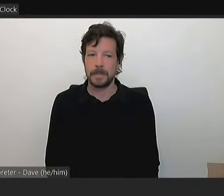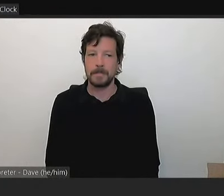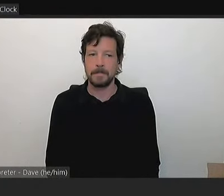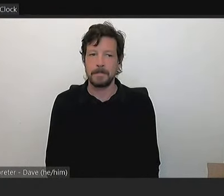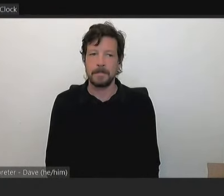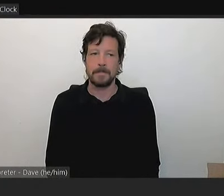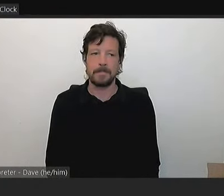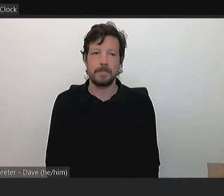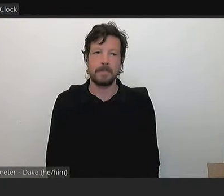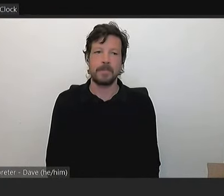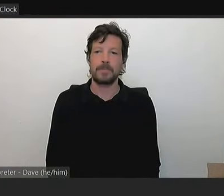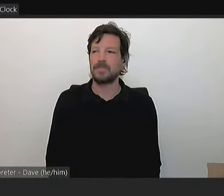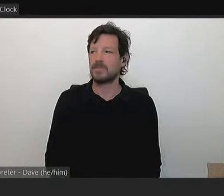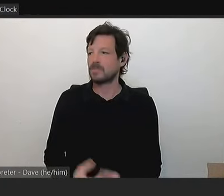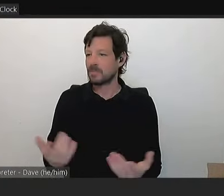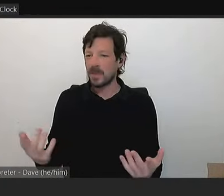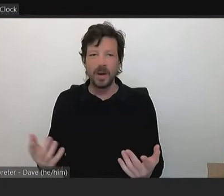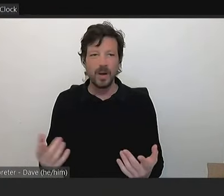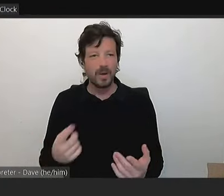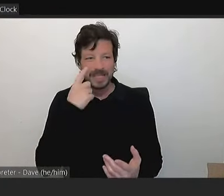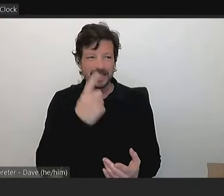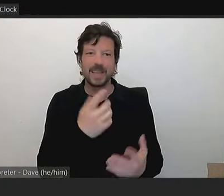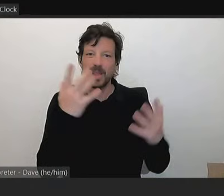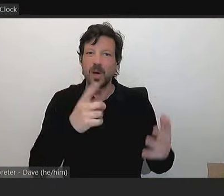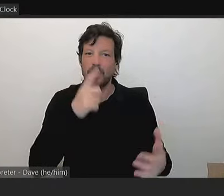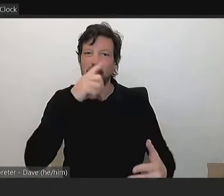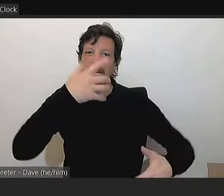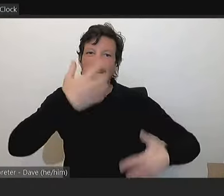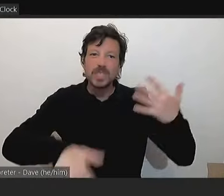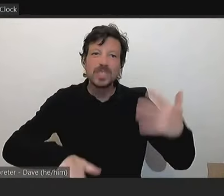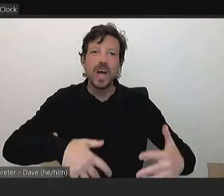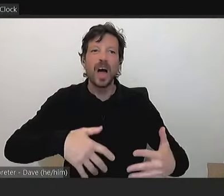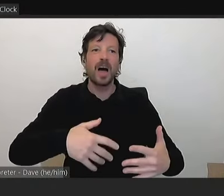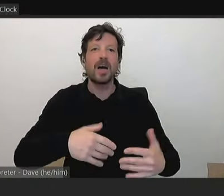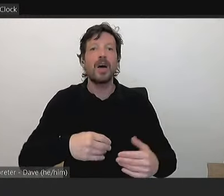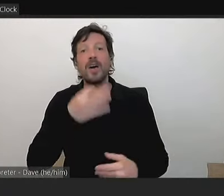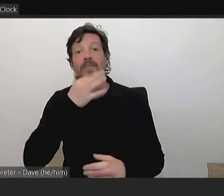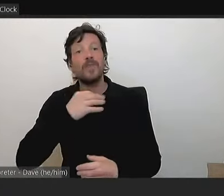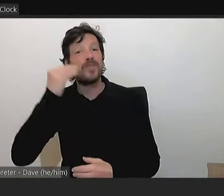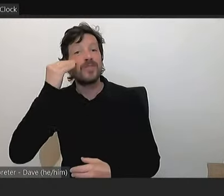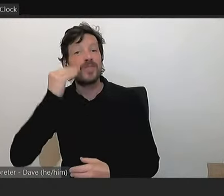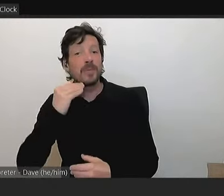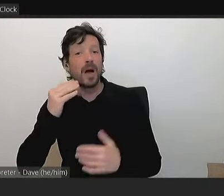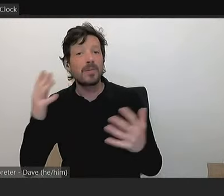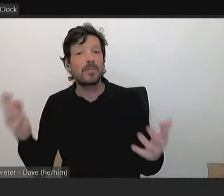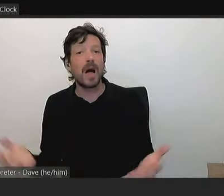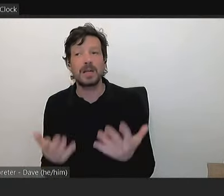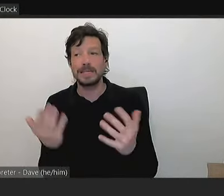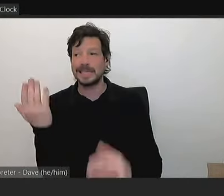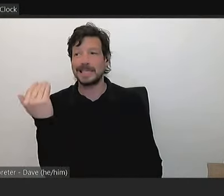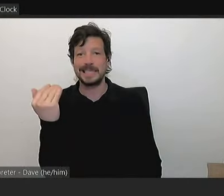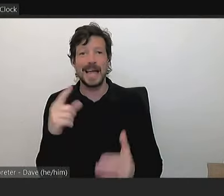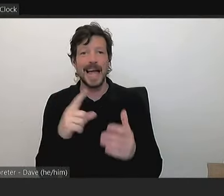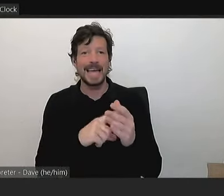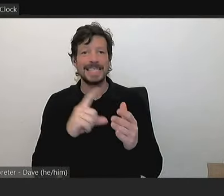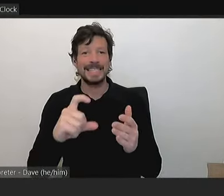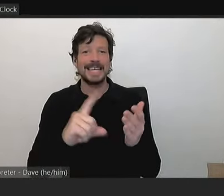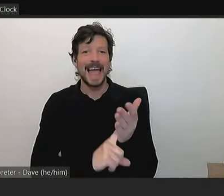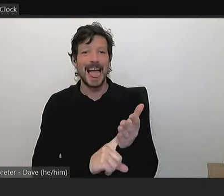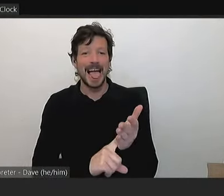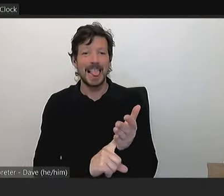we've seen major injuries. We have a few female players just recently doing ACLs and head concussions